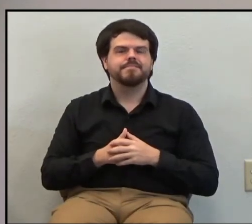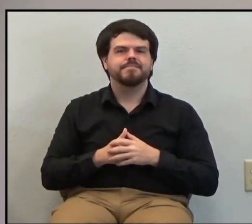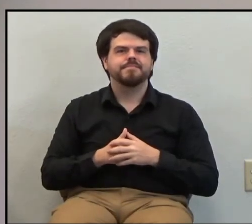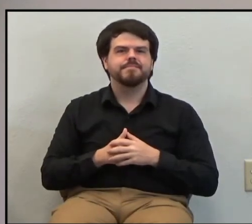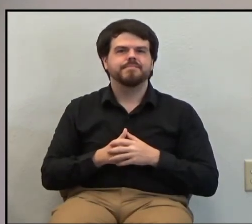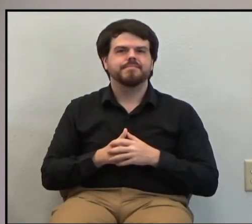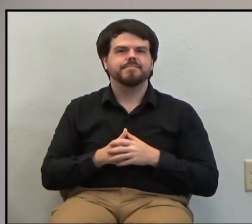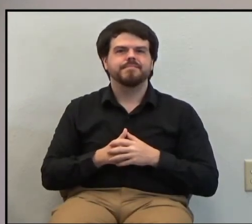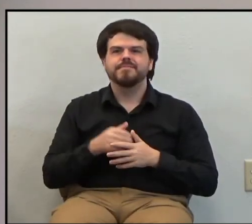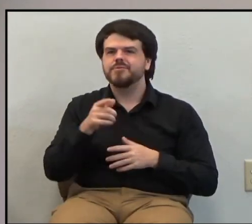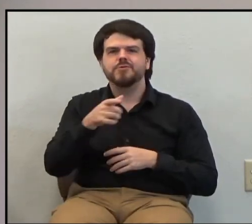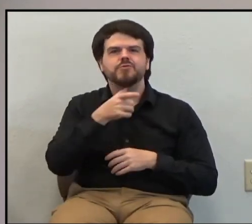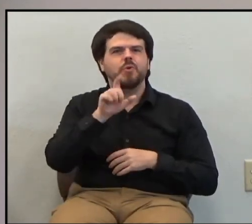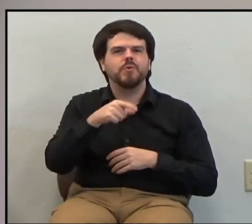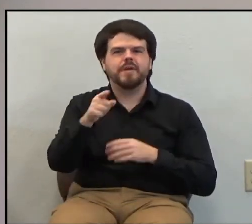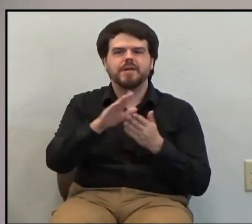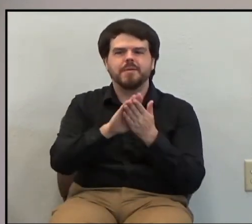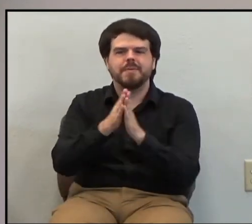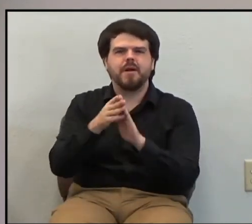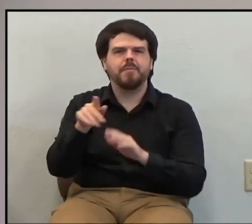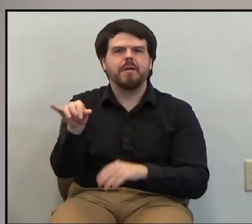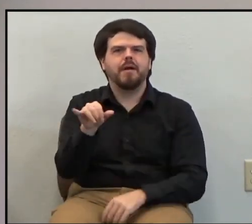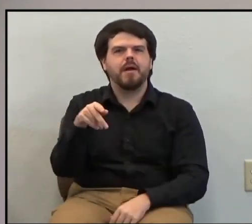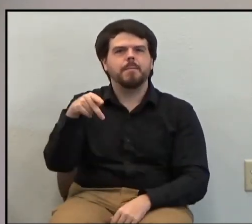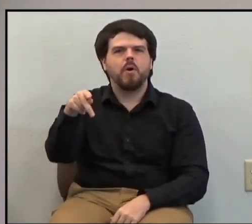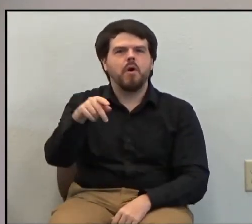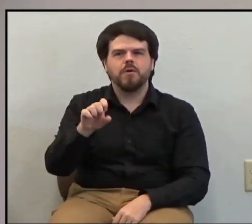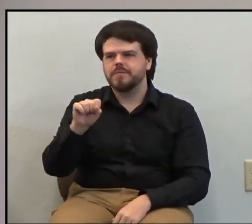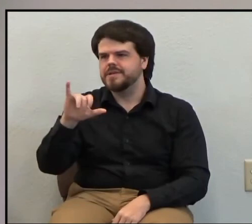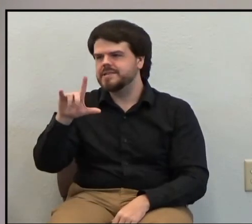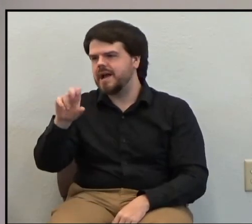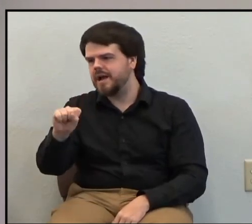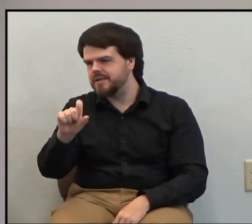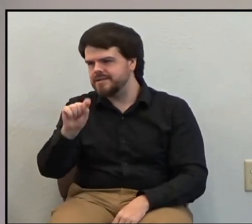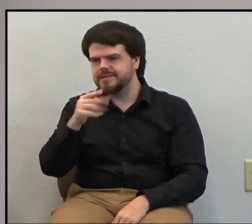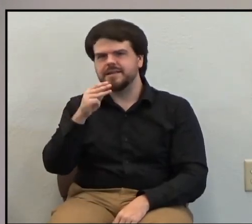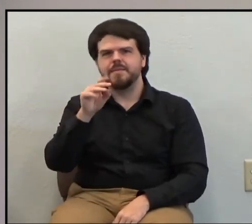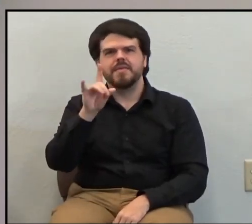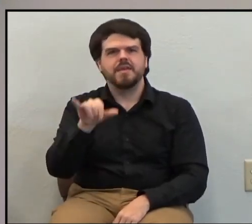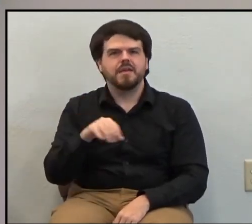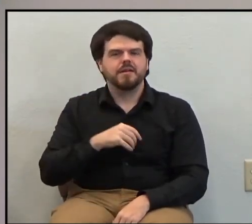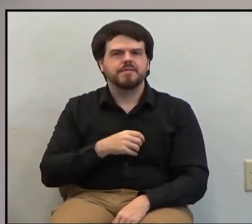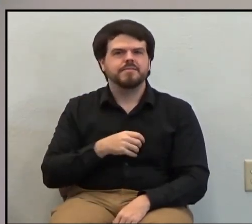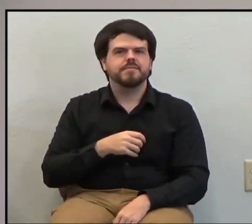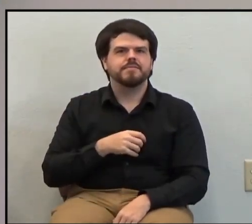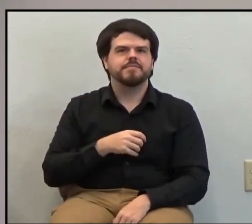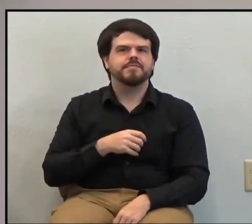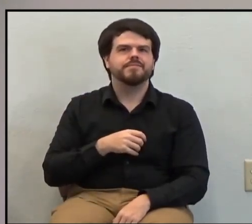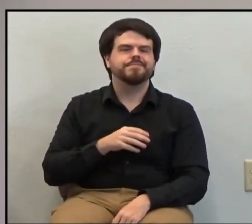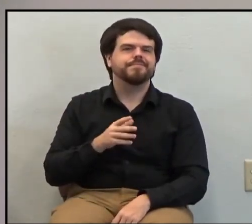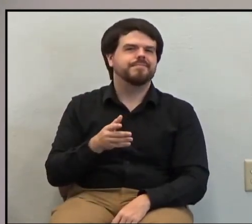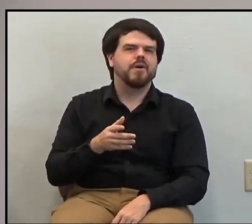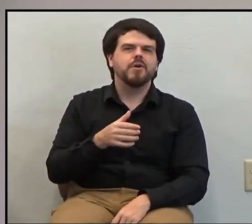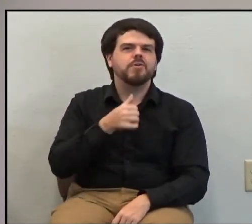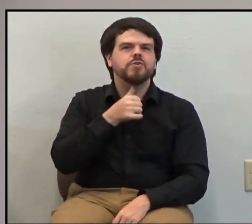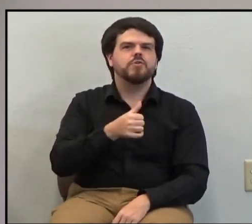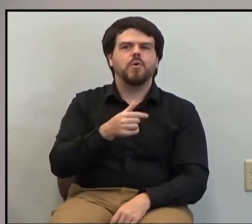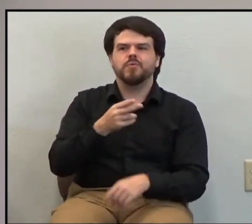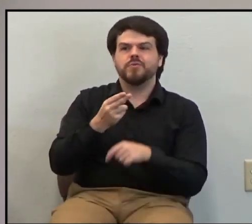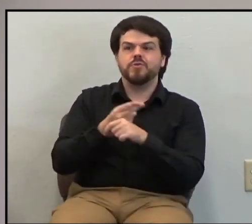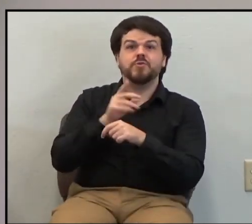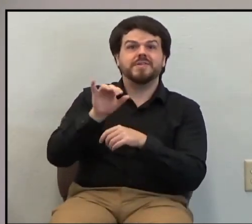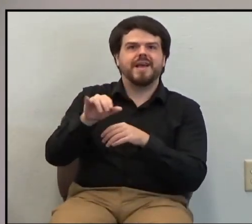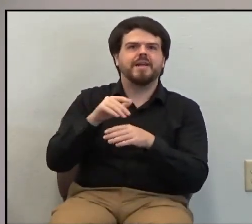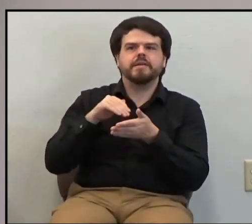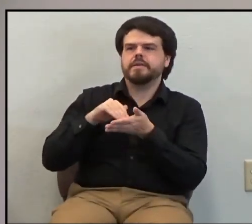You don't have to be a Paul, or a Silas, or a Timothy. And please, oh please, don't use that